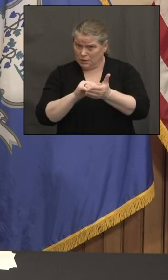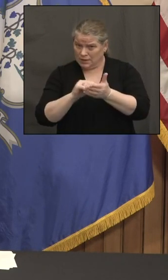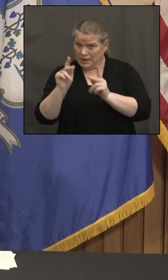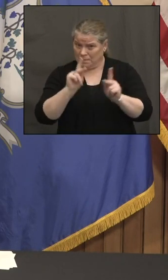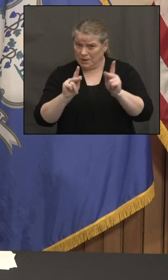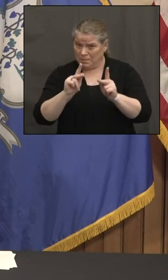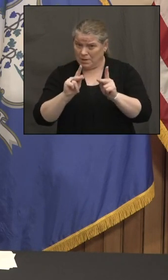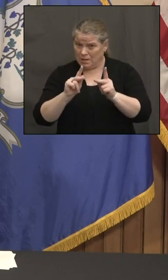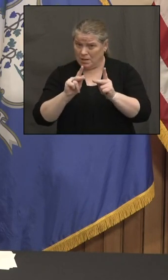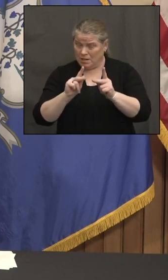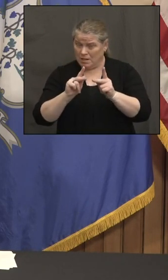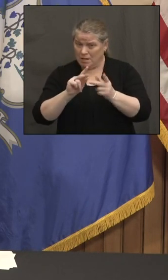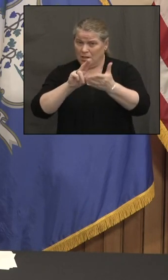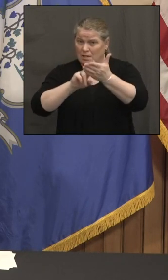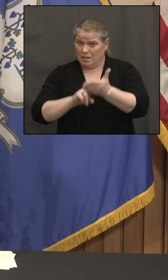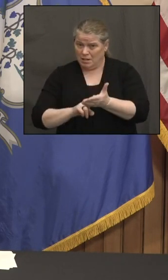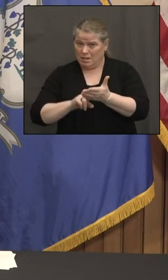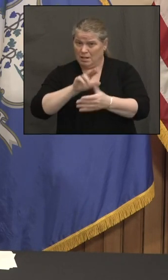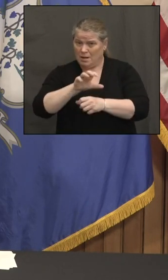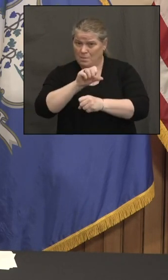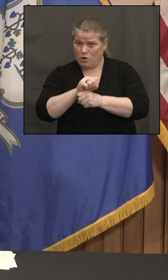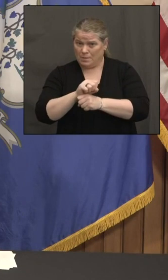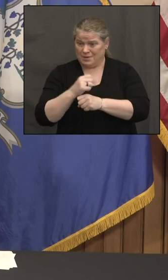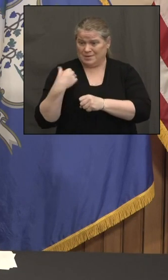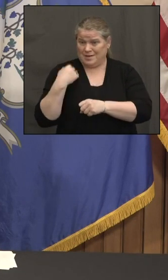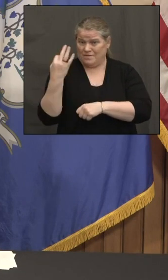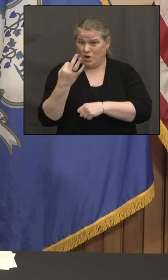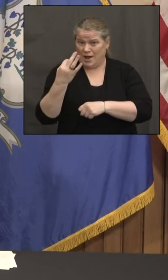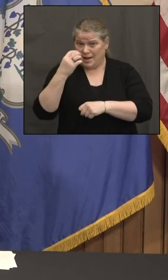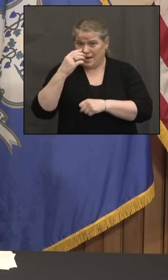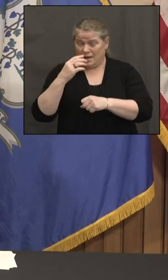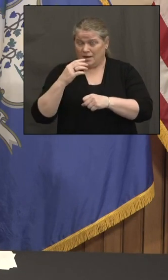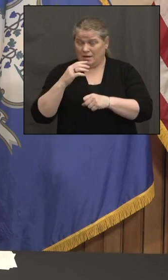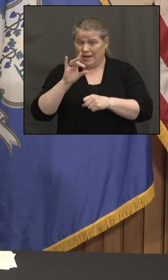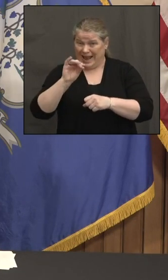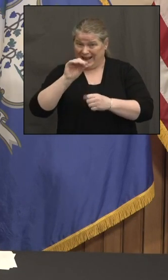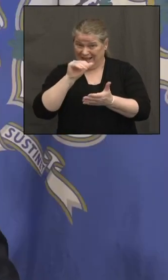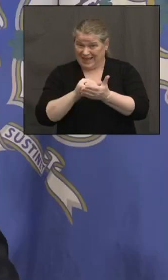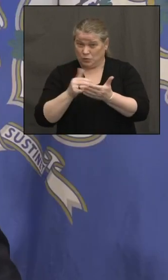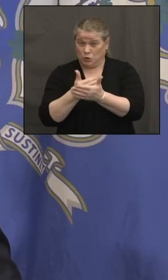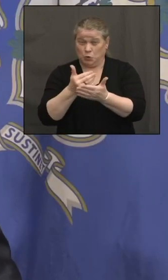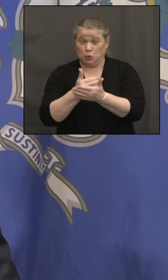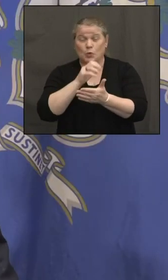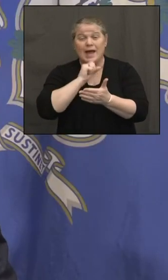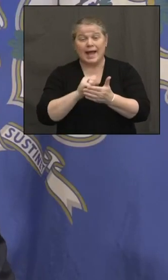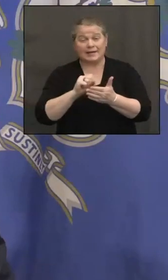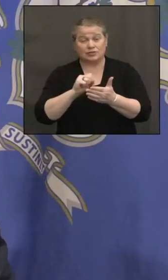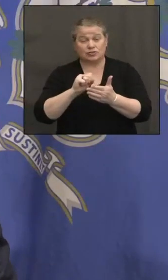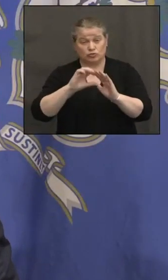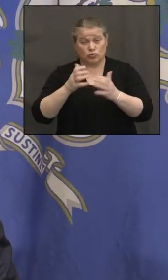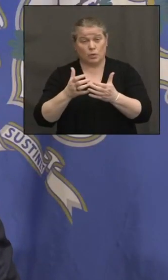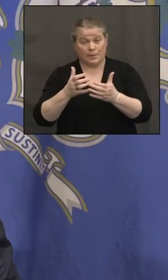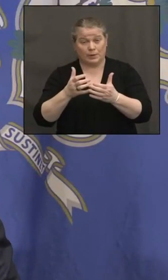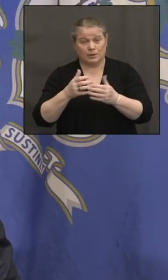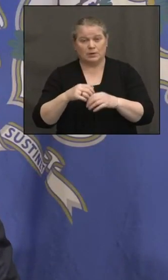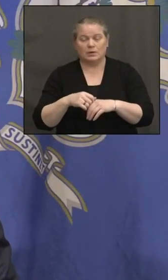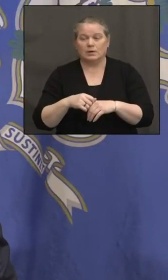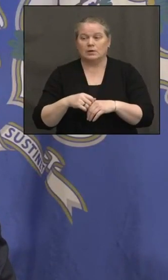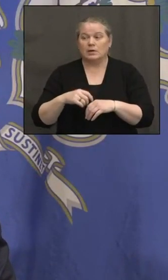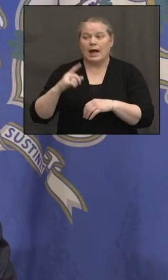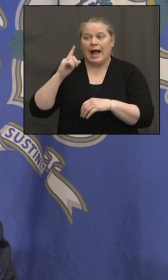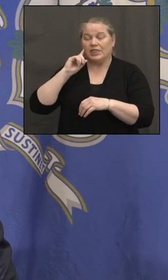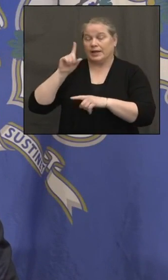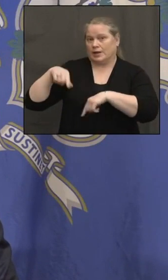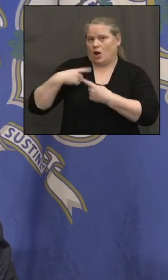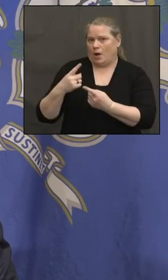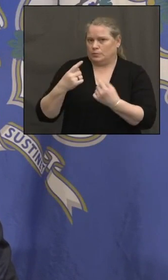the new age bracket for vaccinations. I think 80,000 in that age group have signed up to date.